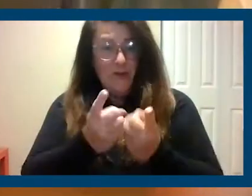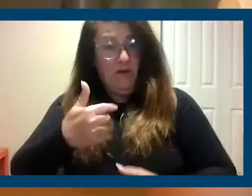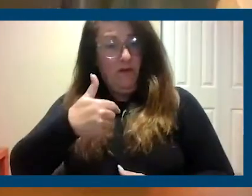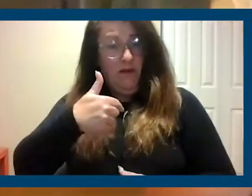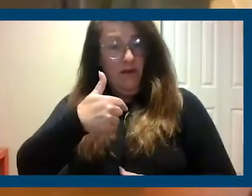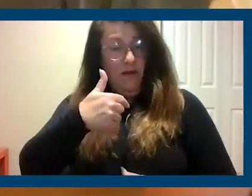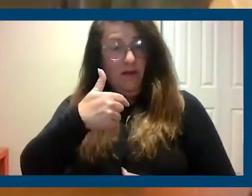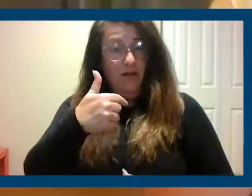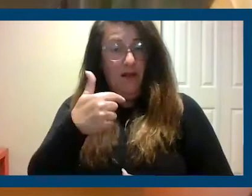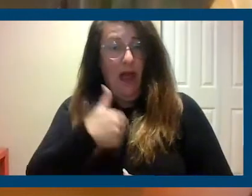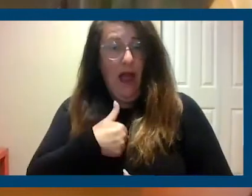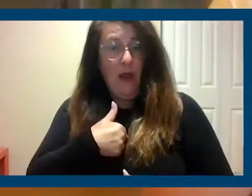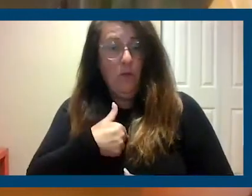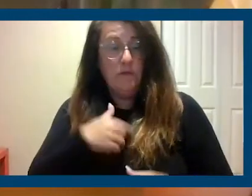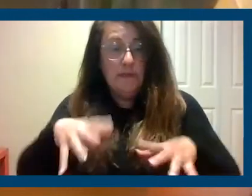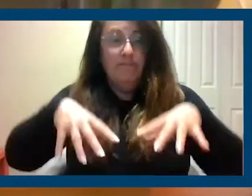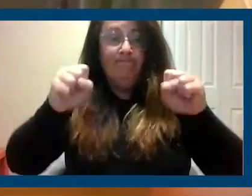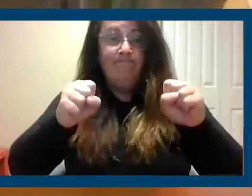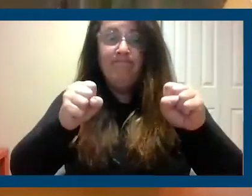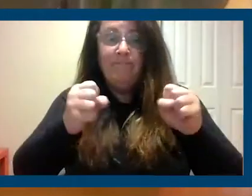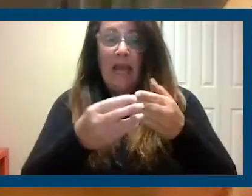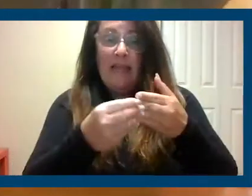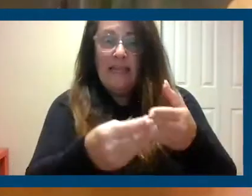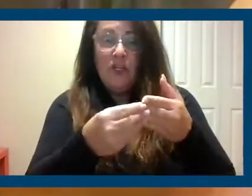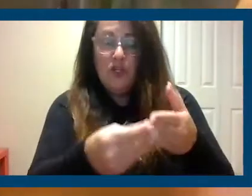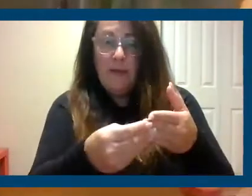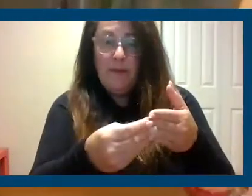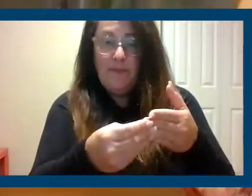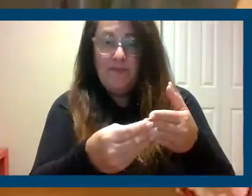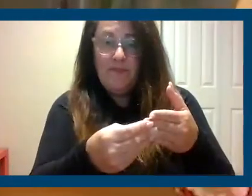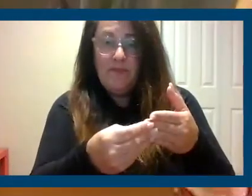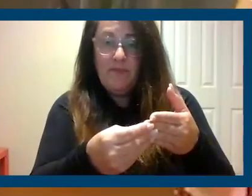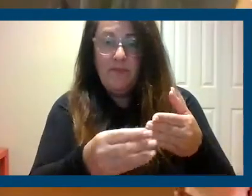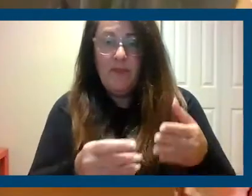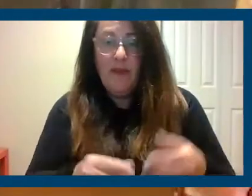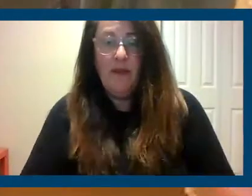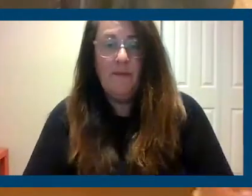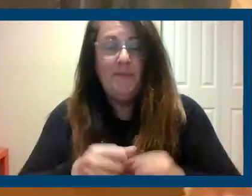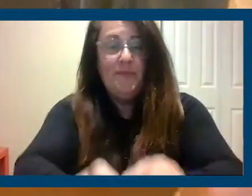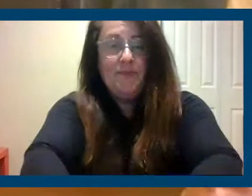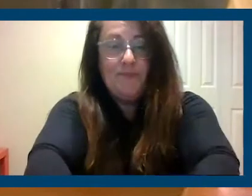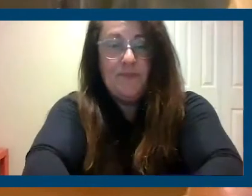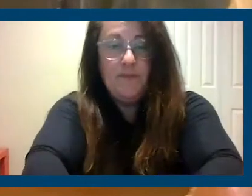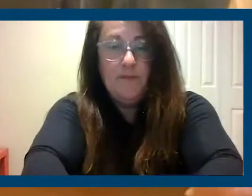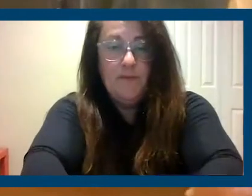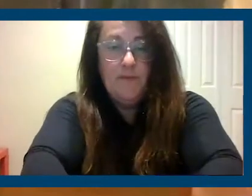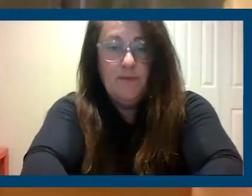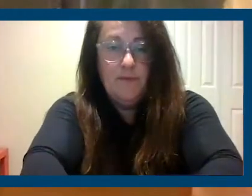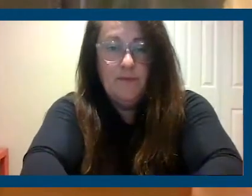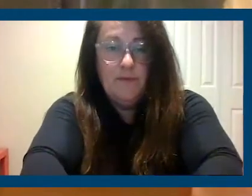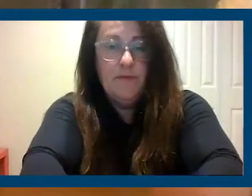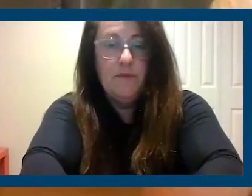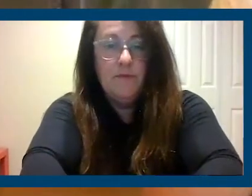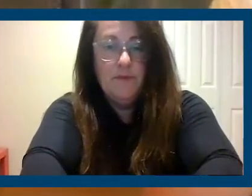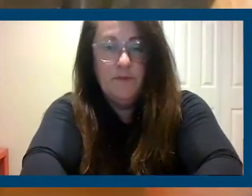assume leadership in council district number 14 is in fact ground zero for the entire nation when